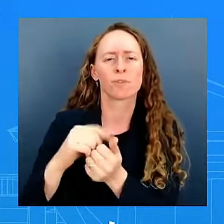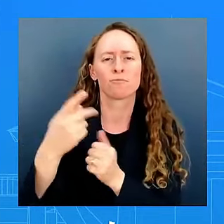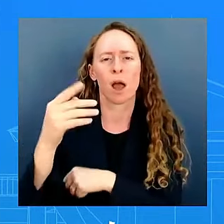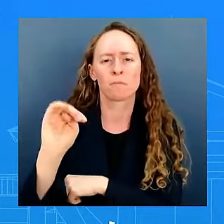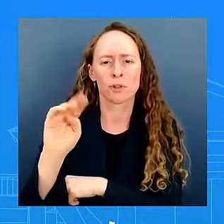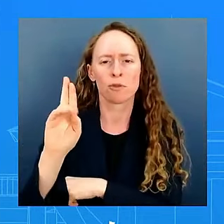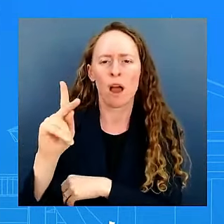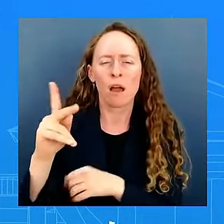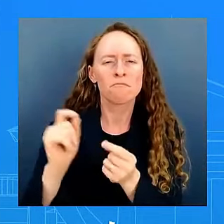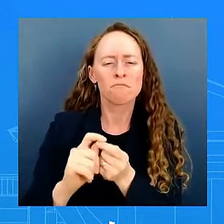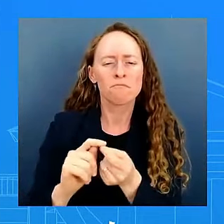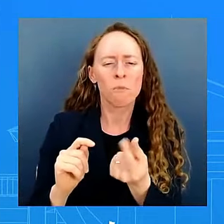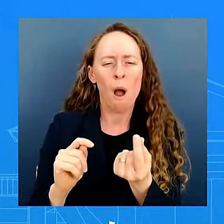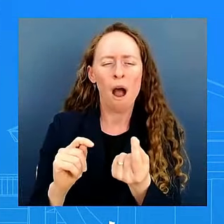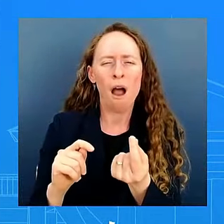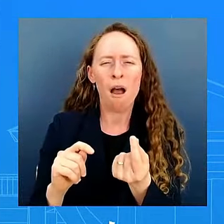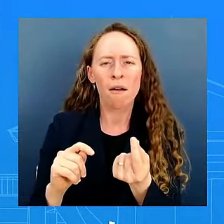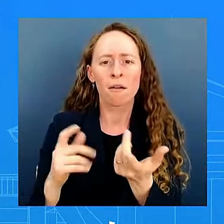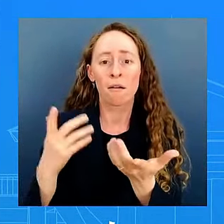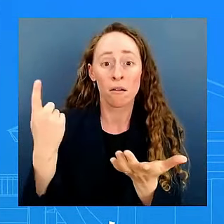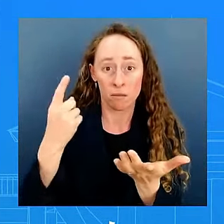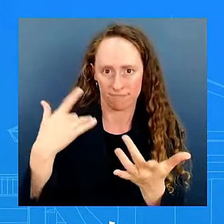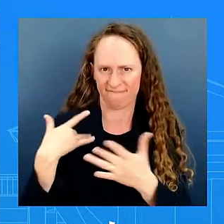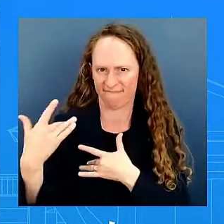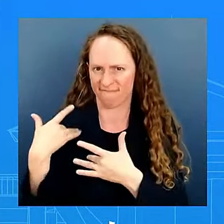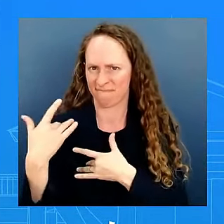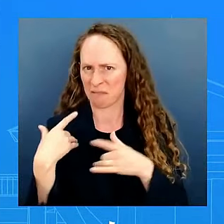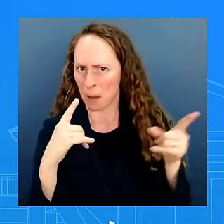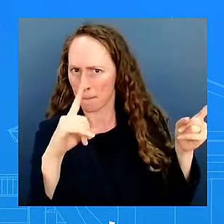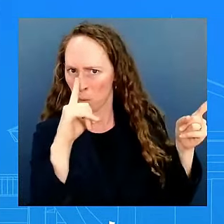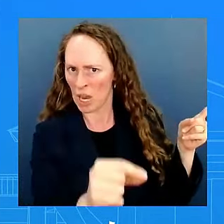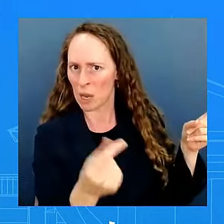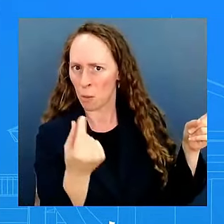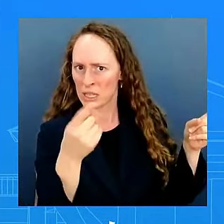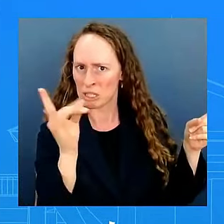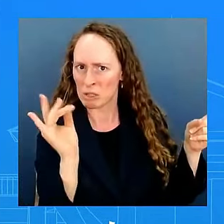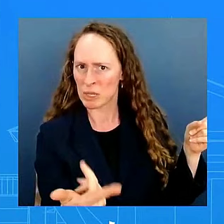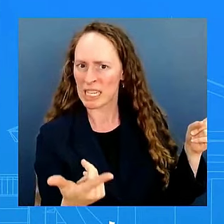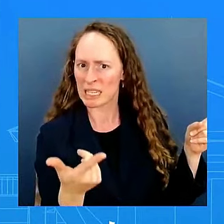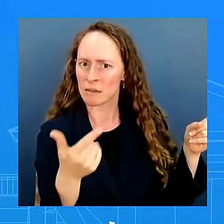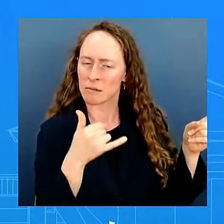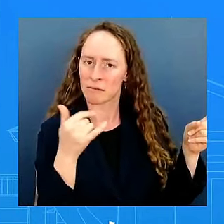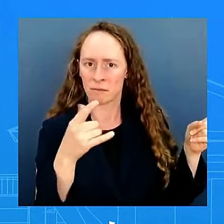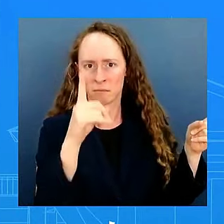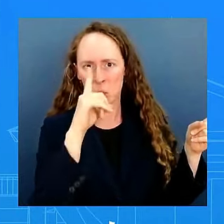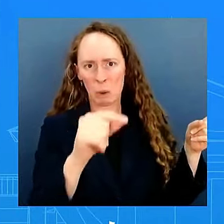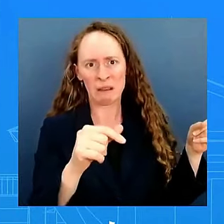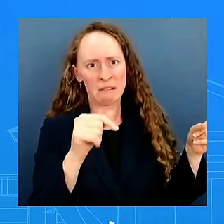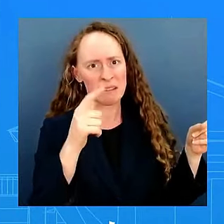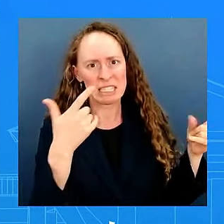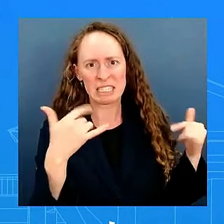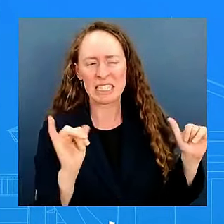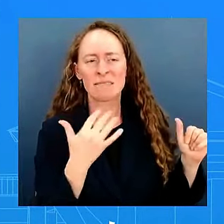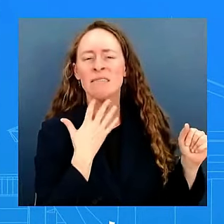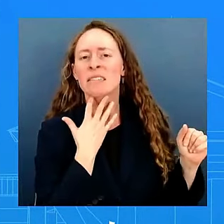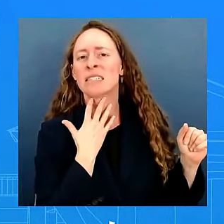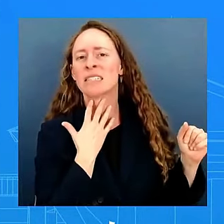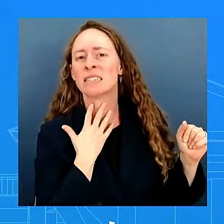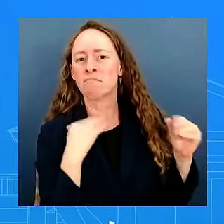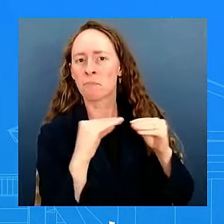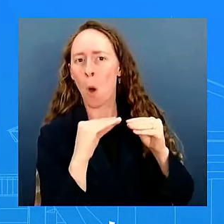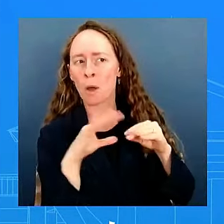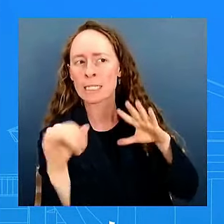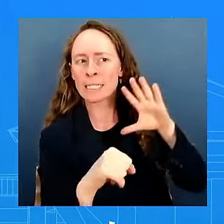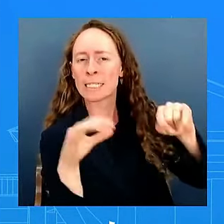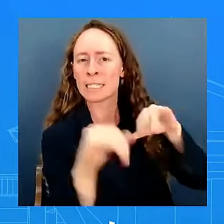his concerns to the west if weapons are made available for ukraine to go deeper into russia yeah his